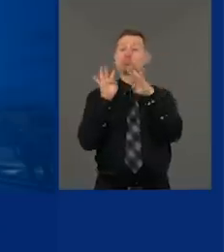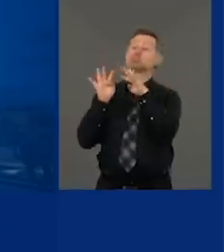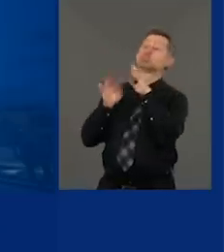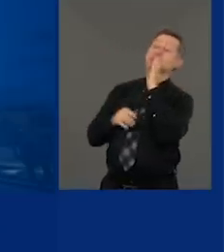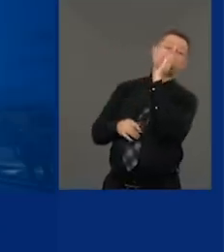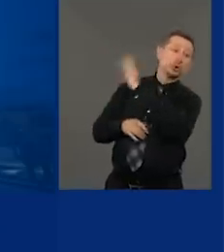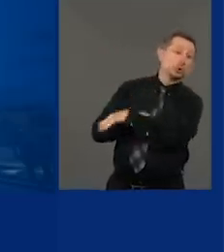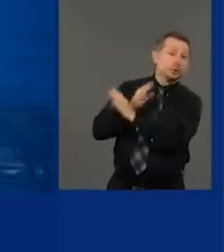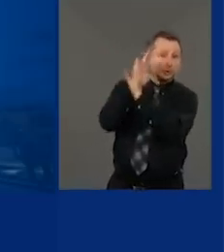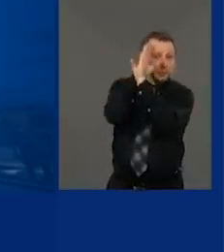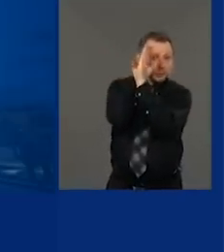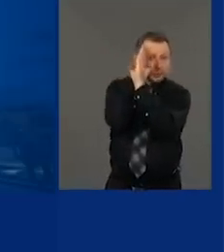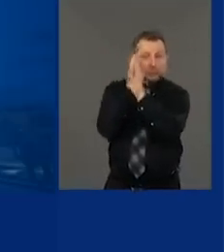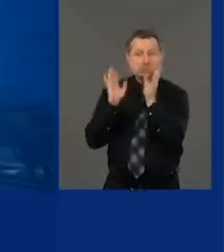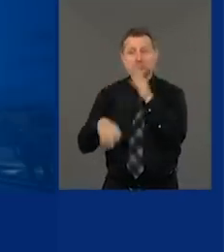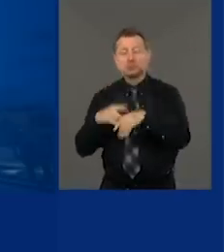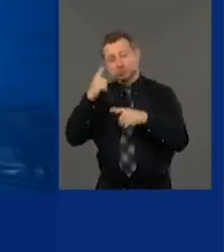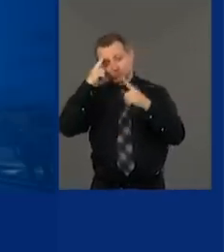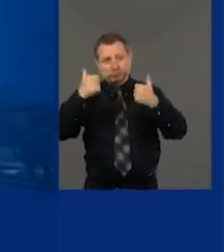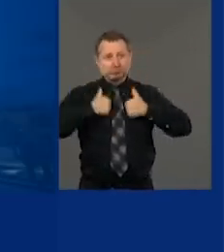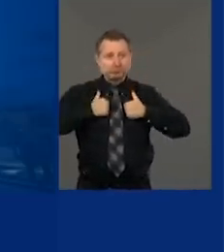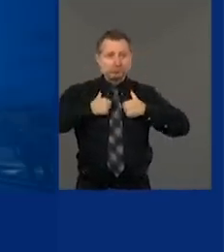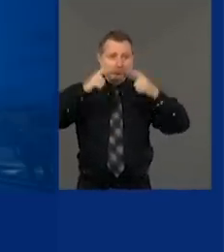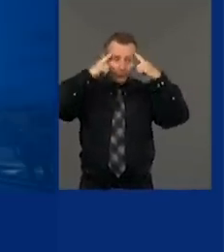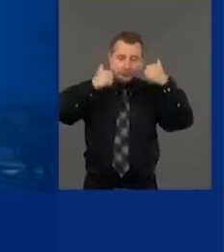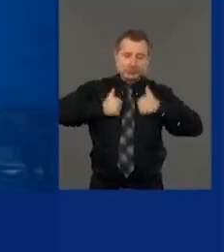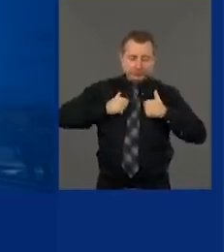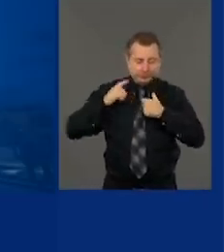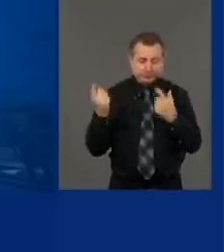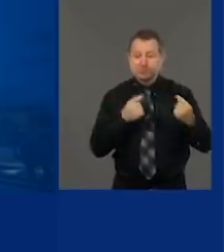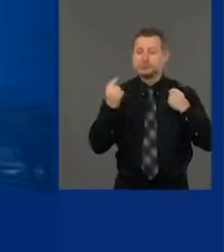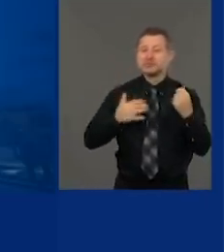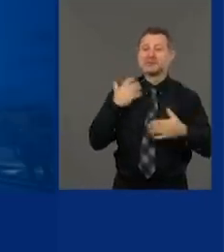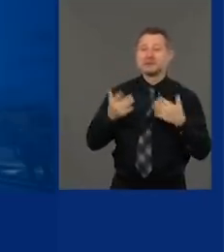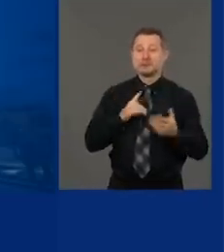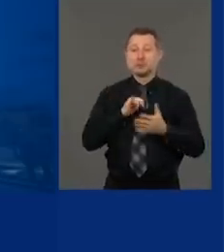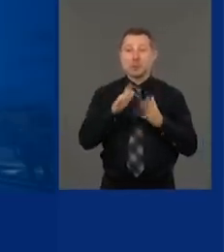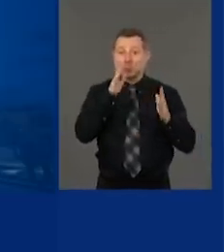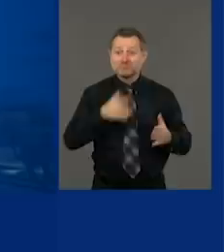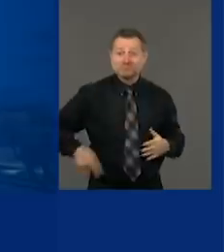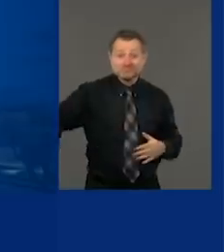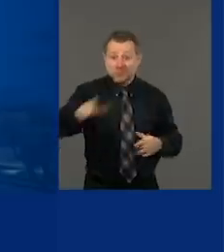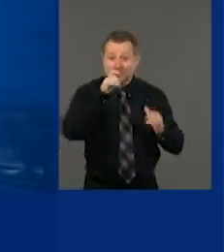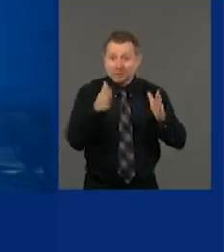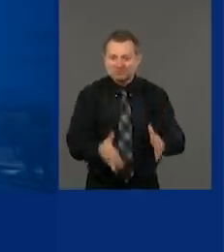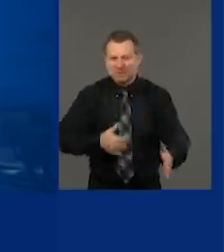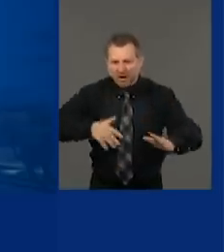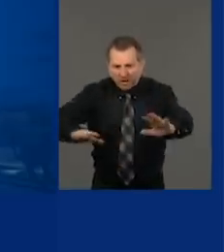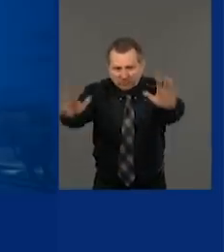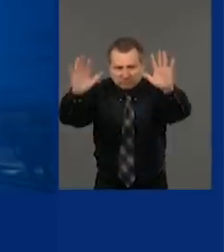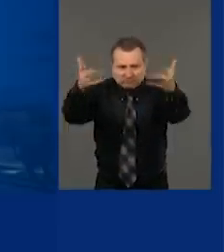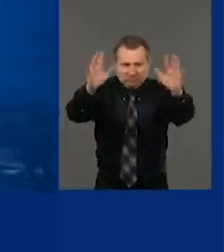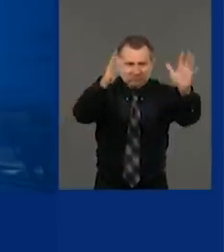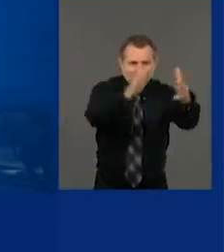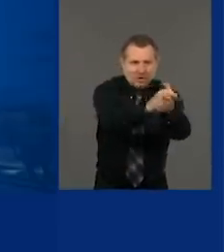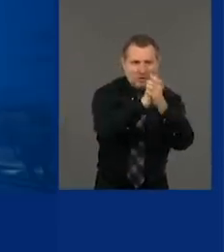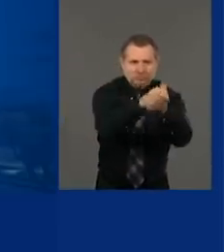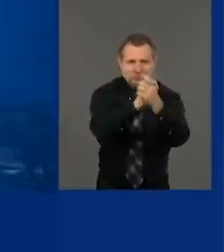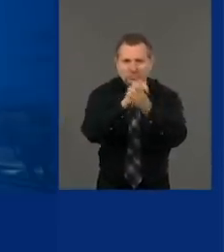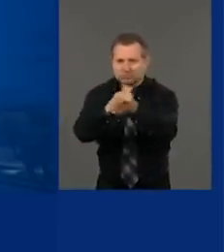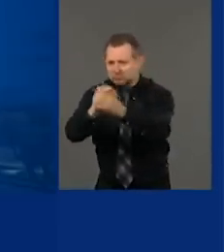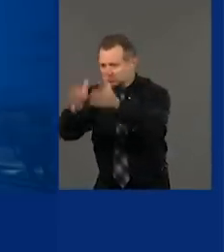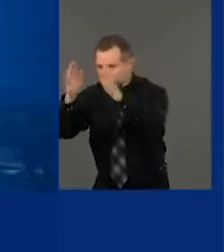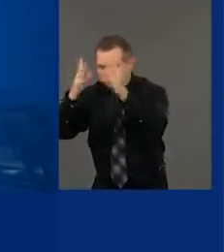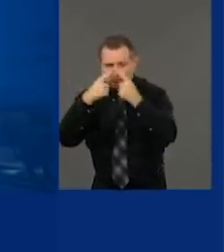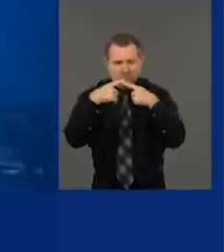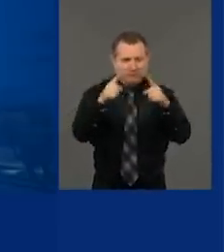reality. And, again, I want to congratulate New Yorkers who really stepped up to the plate and they did what they